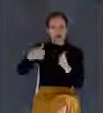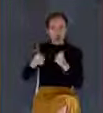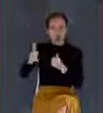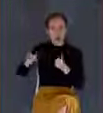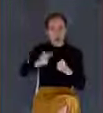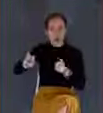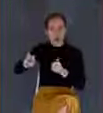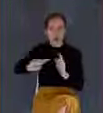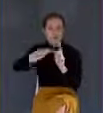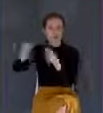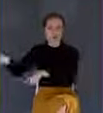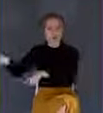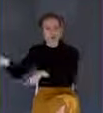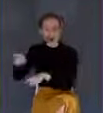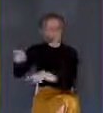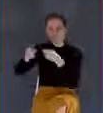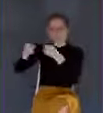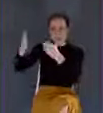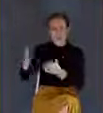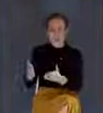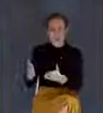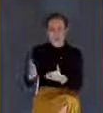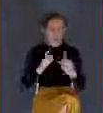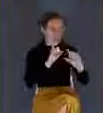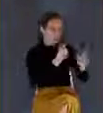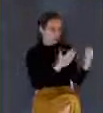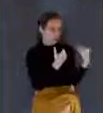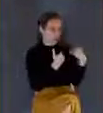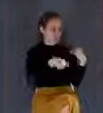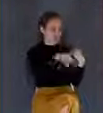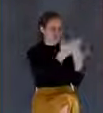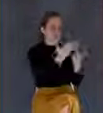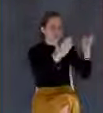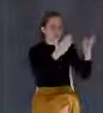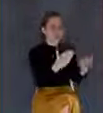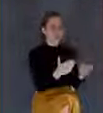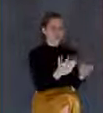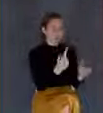man his work and commanded the porter to watch.